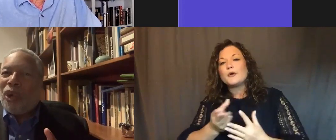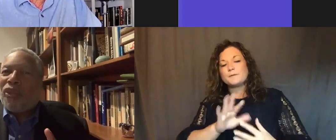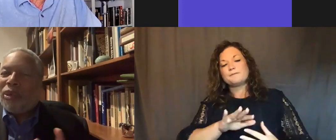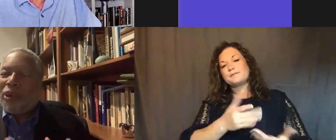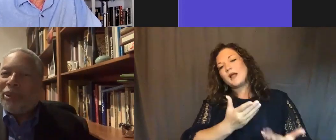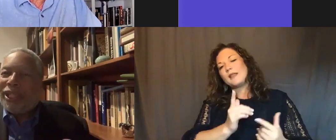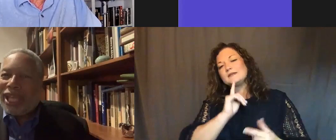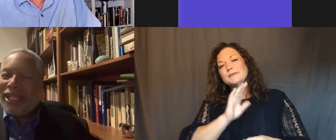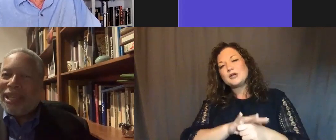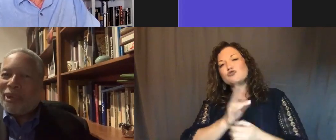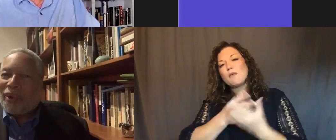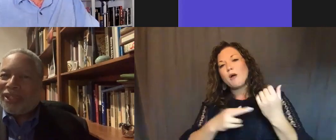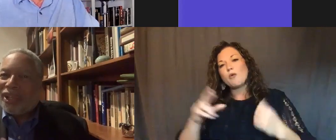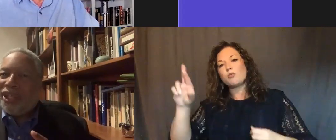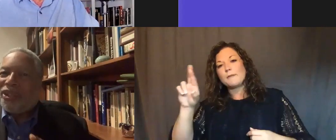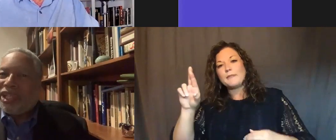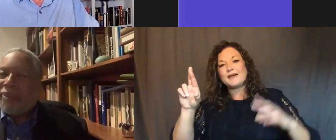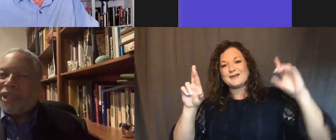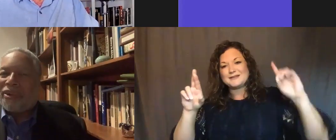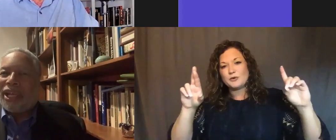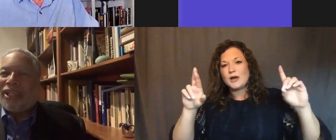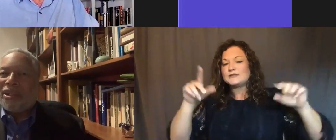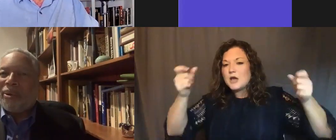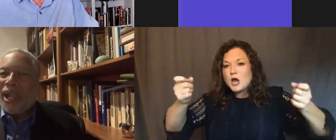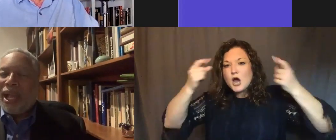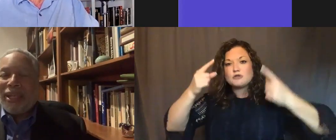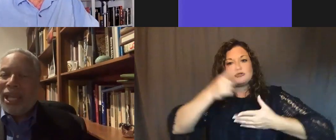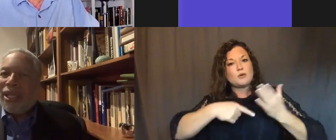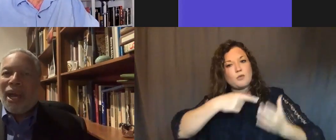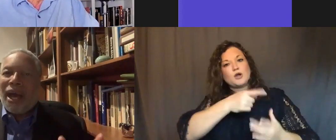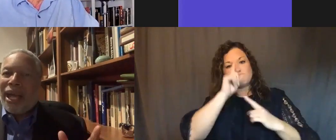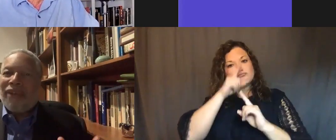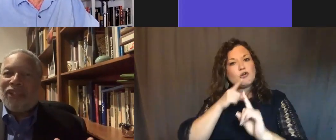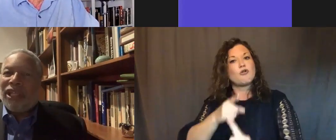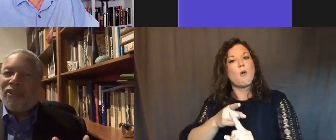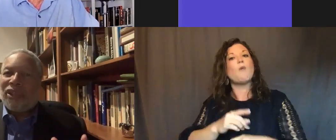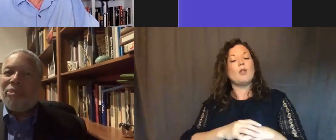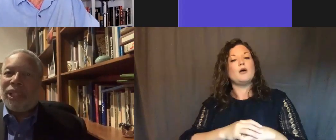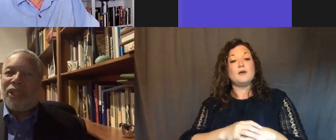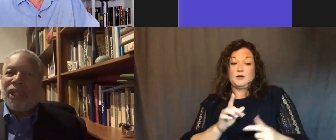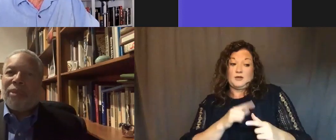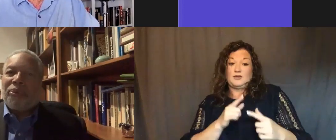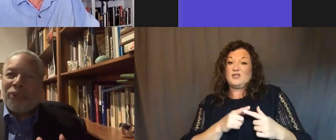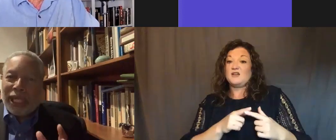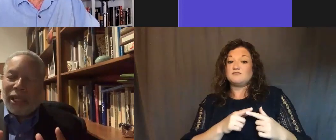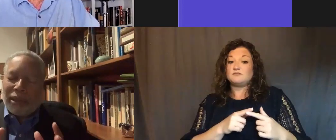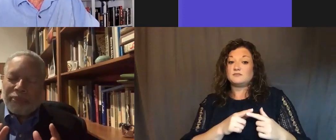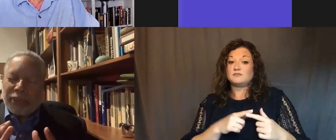both the Republicans and the Democrats understand what you're trying to do. And then I have to give so much